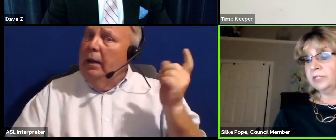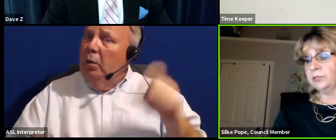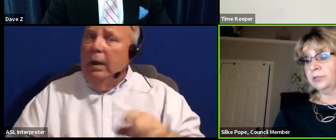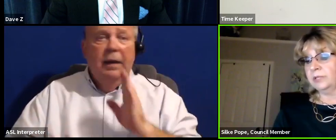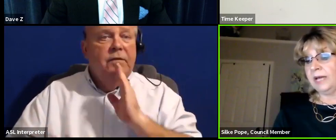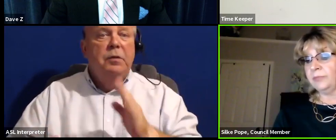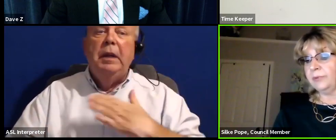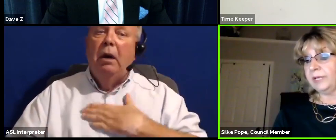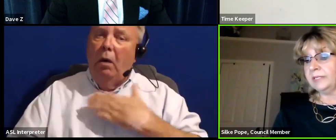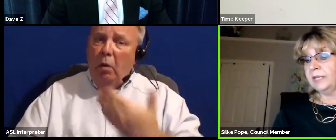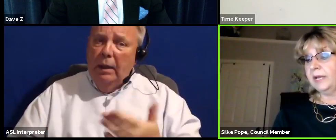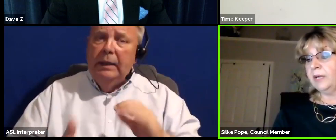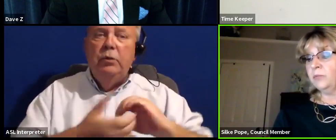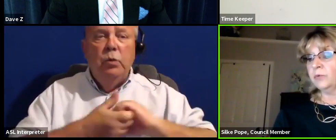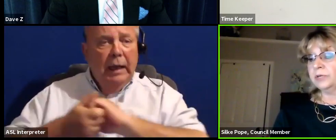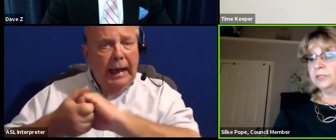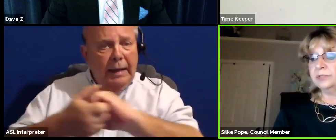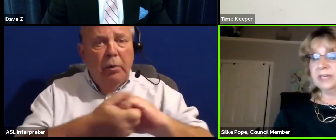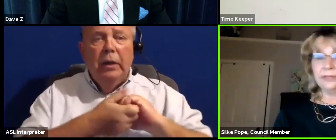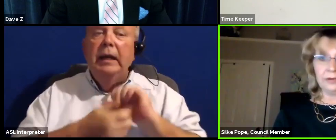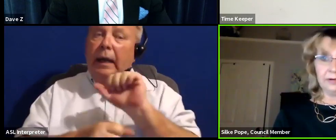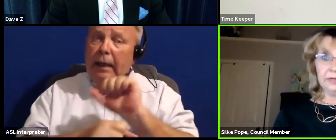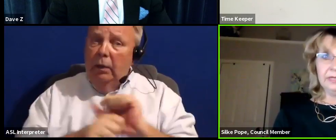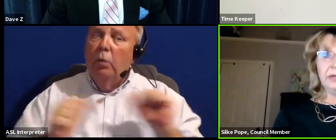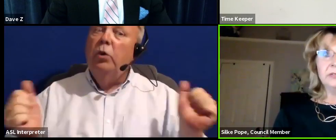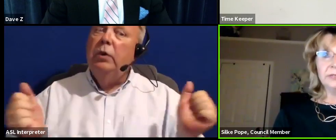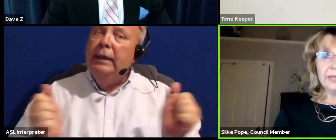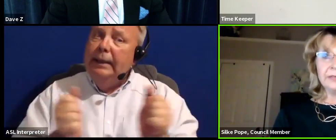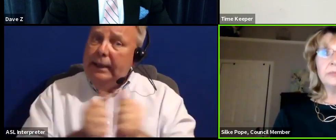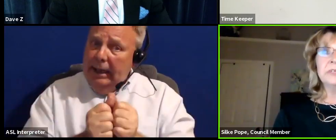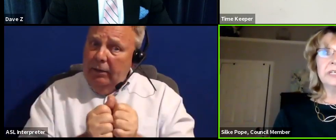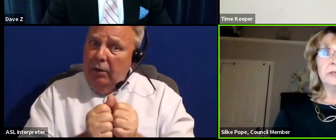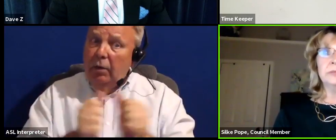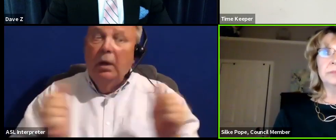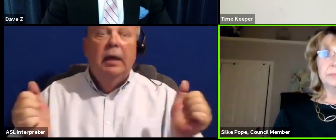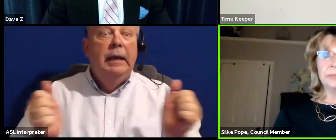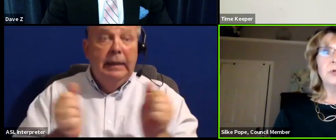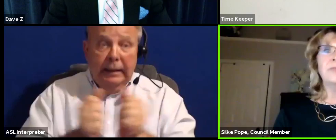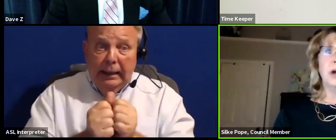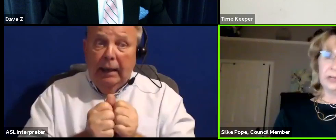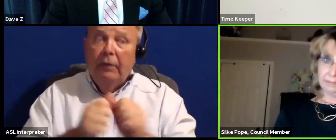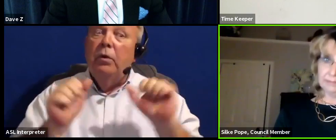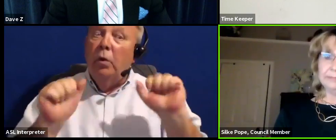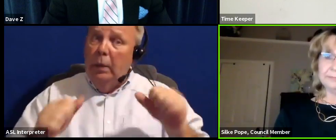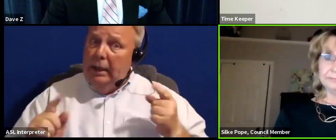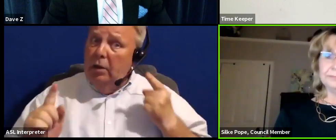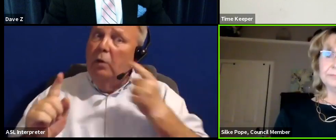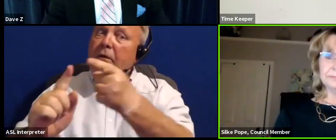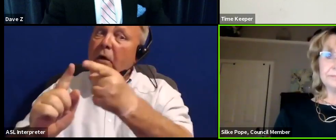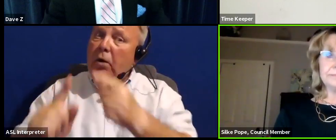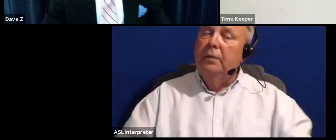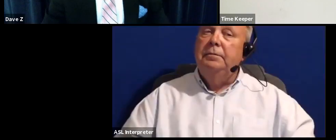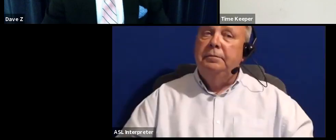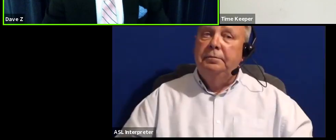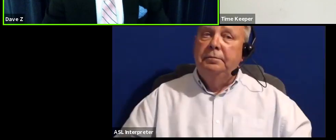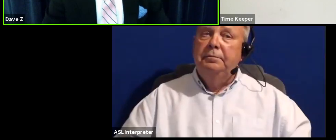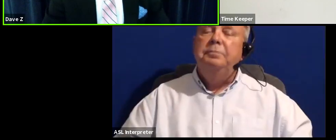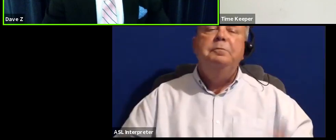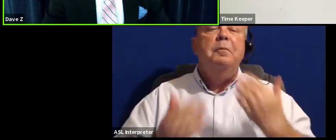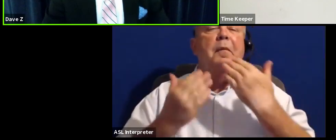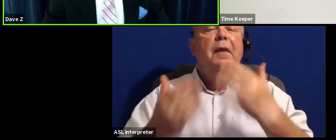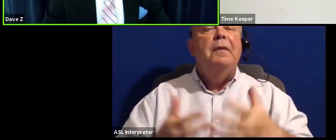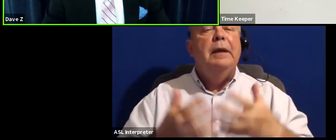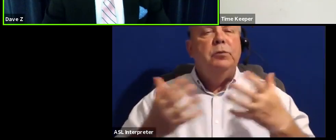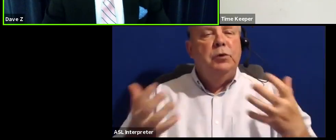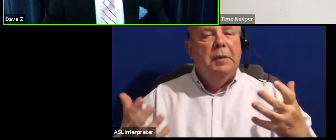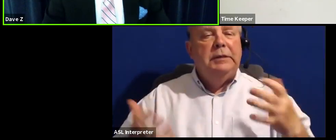all willing to collaborate and work together. Together we can go far. Thank you so much, Ms.